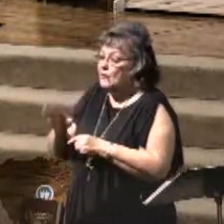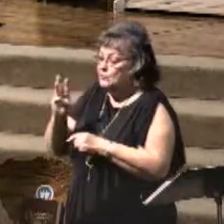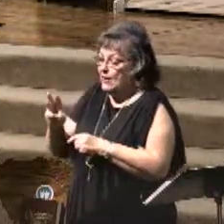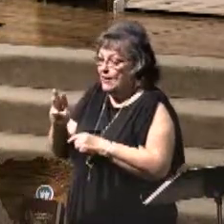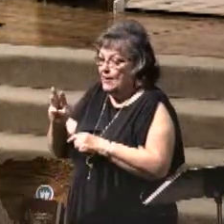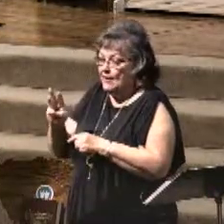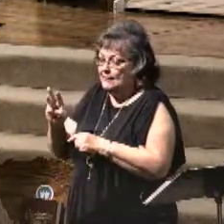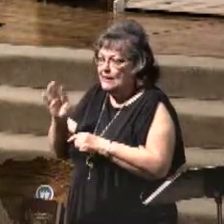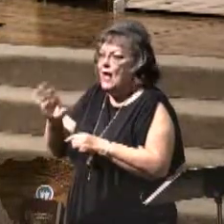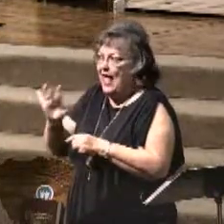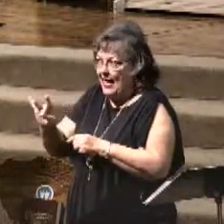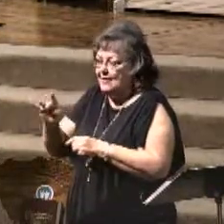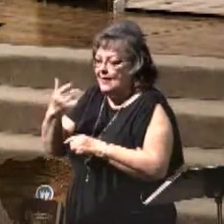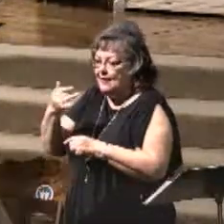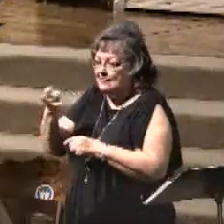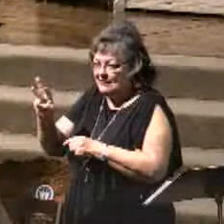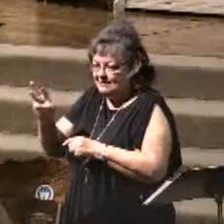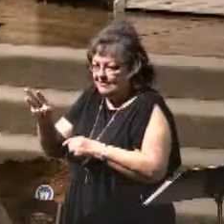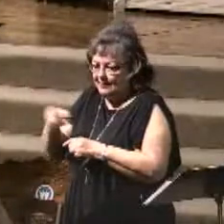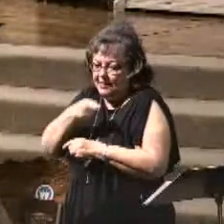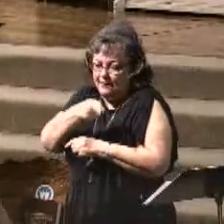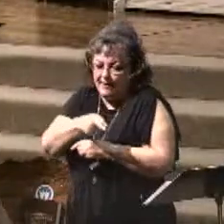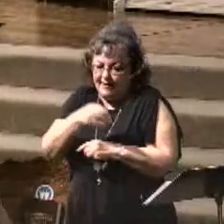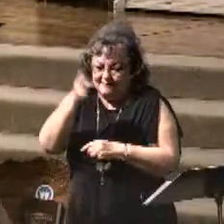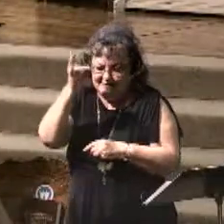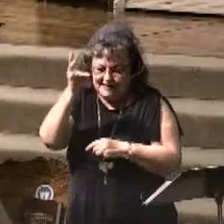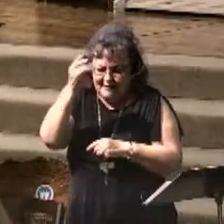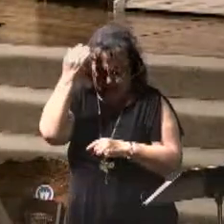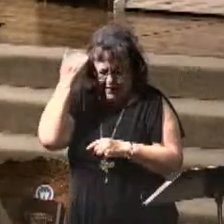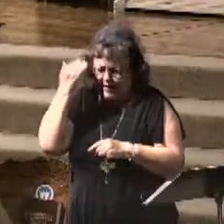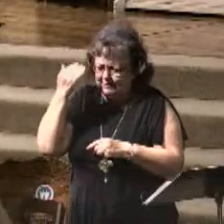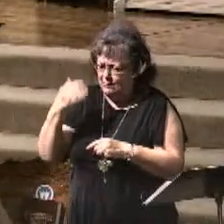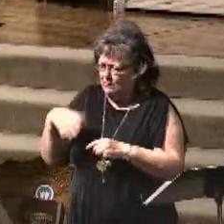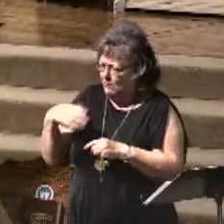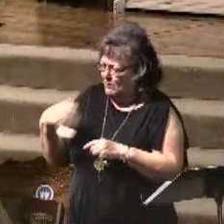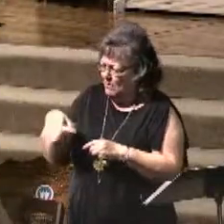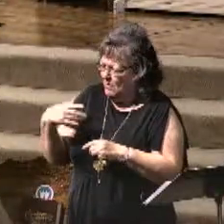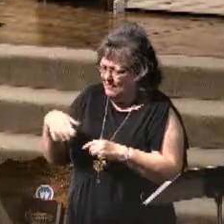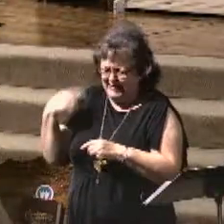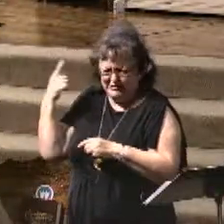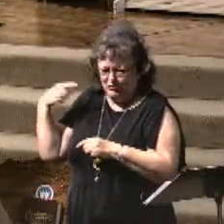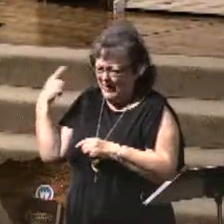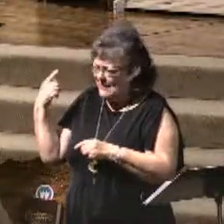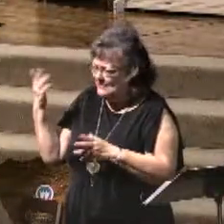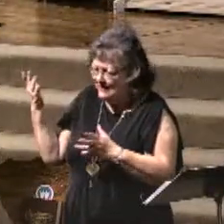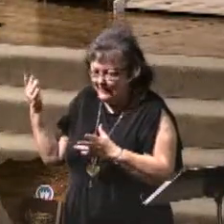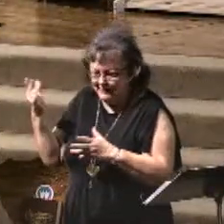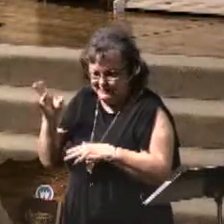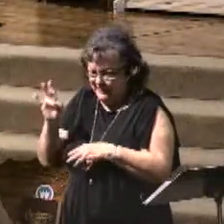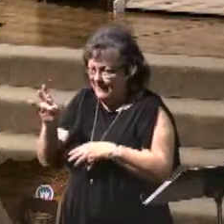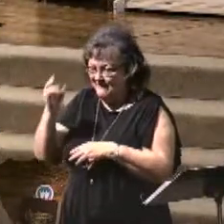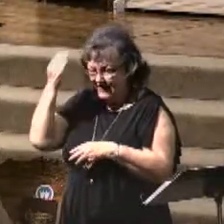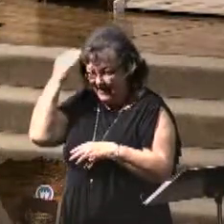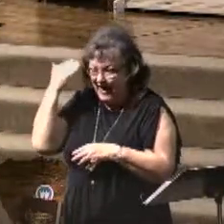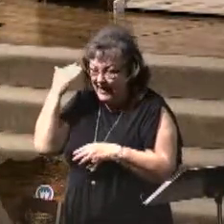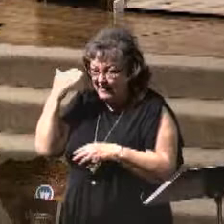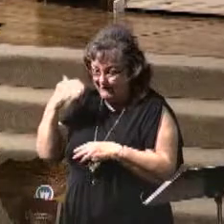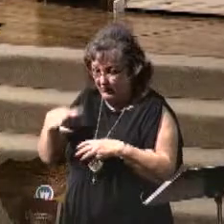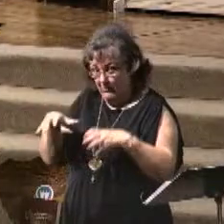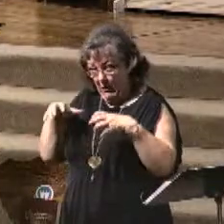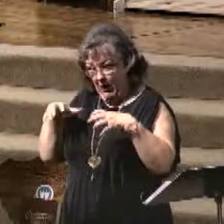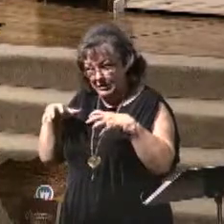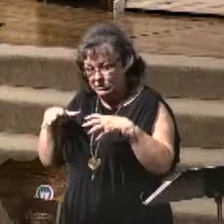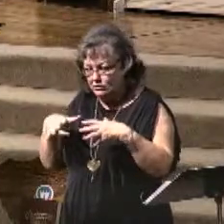that it refers to him as having seven heads. Wow, that's crazy. You know, seven-headed monster.